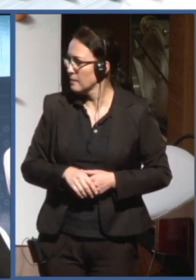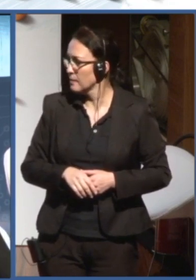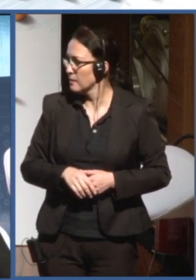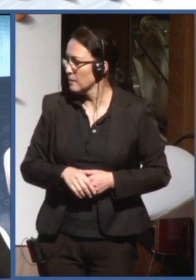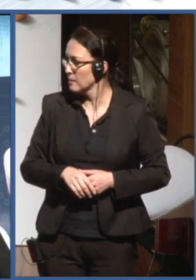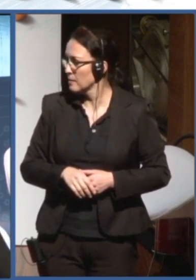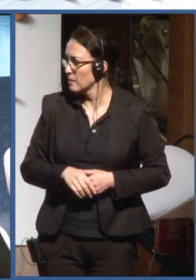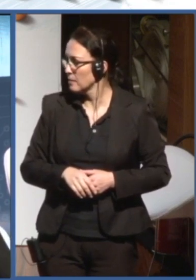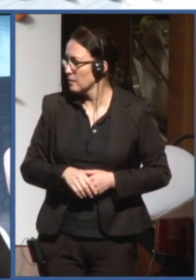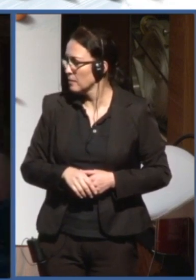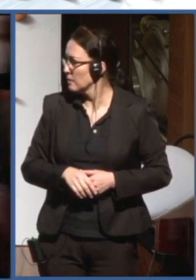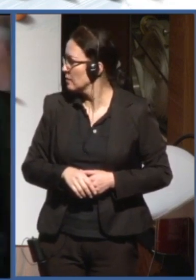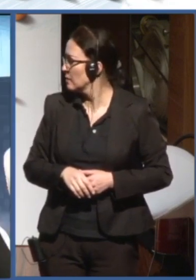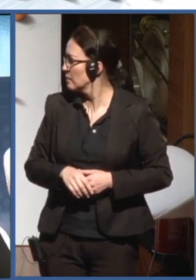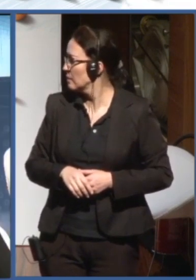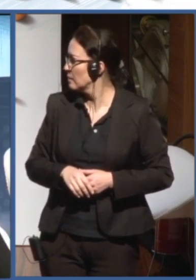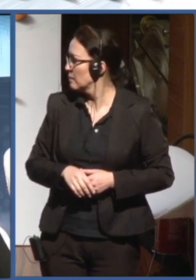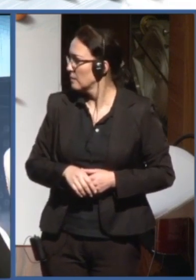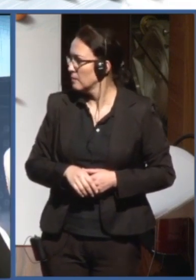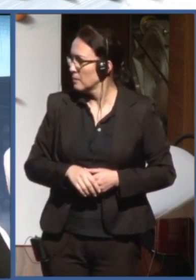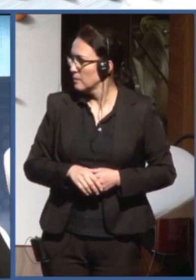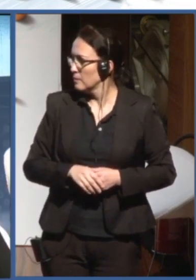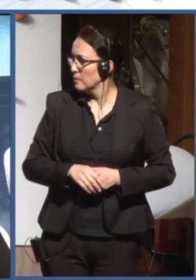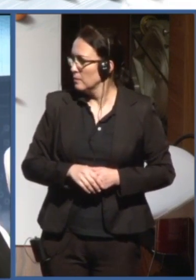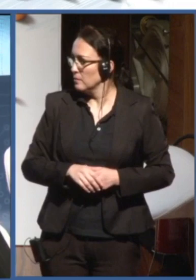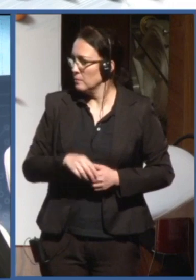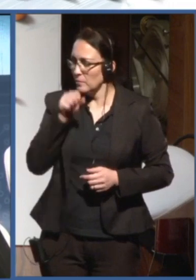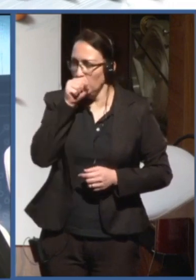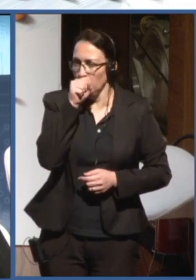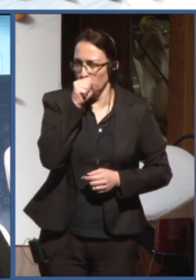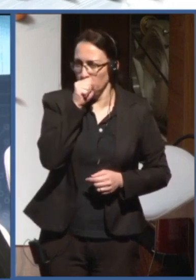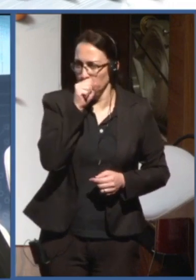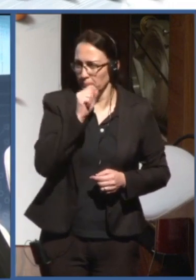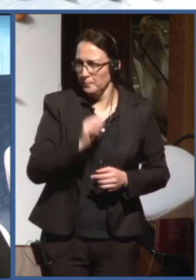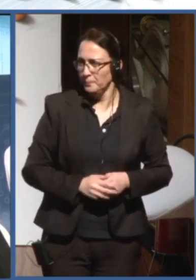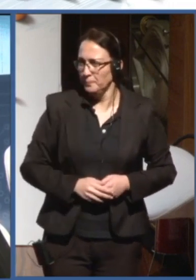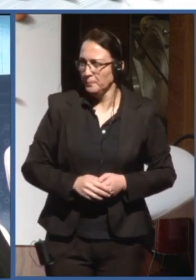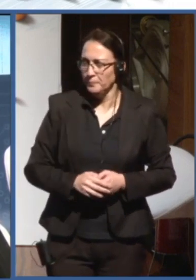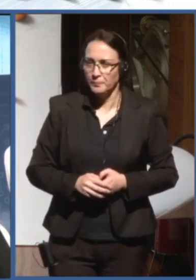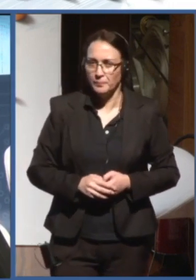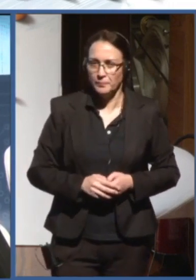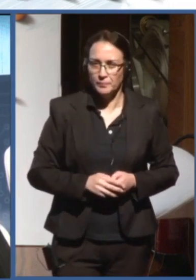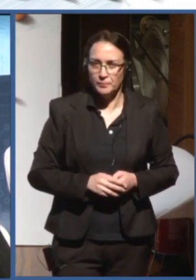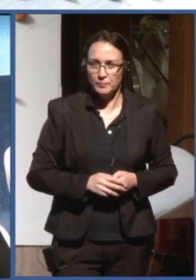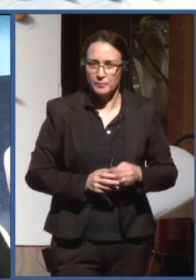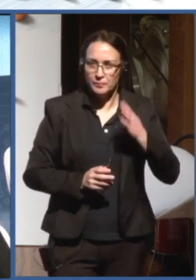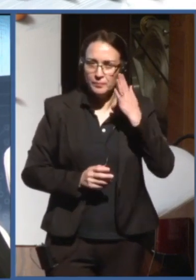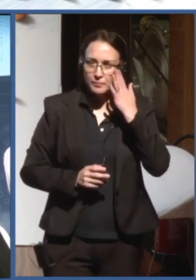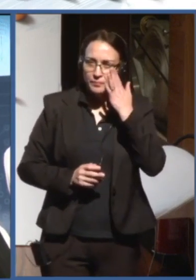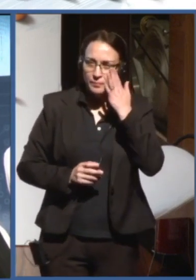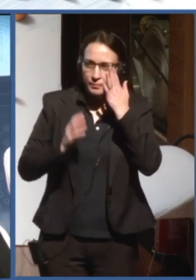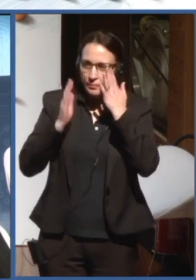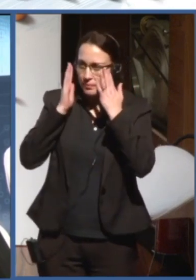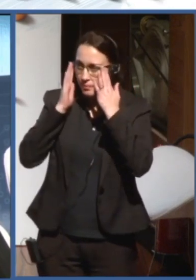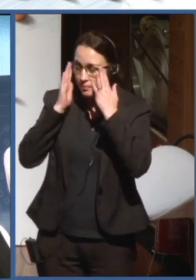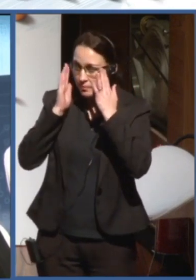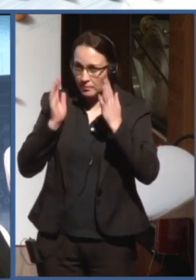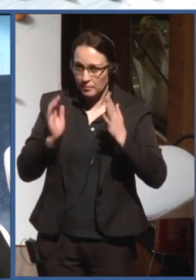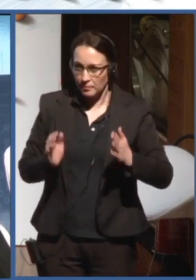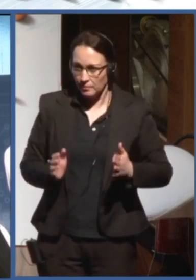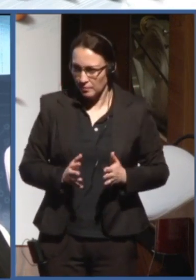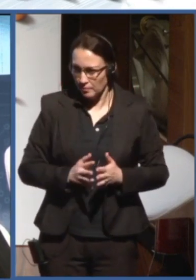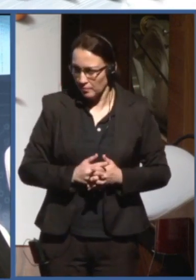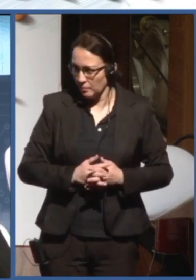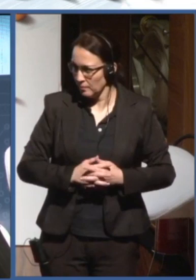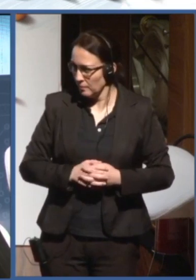Yes. And then we... Okay, yeah, please. You have the floor there. And then I will address all the questions at the end, so I think it's